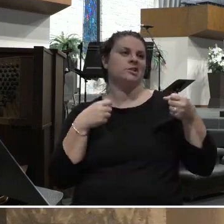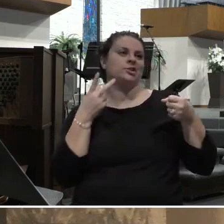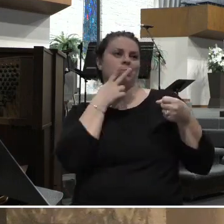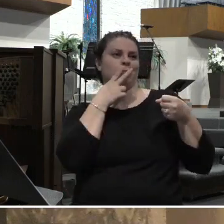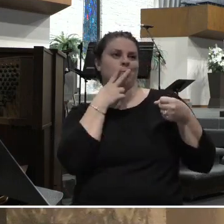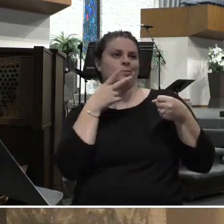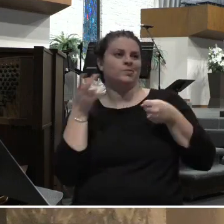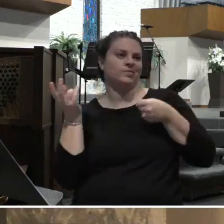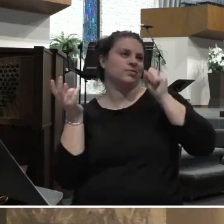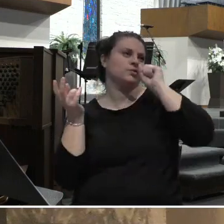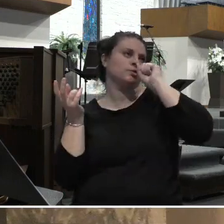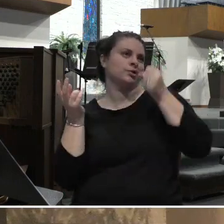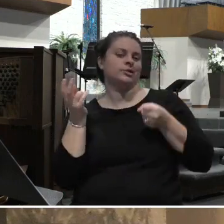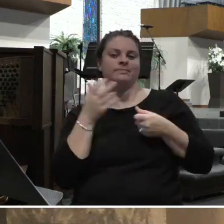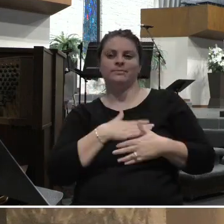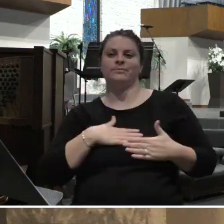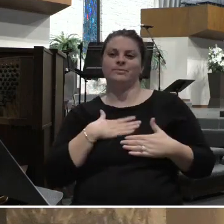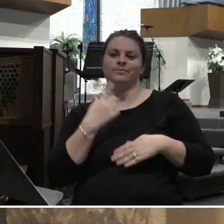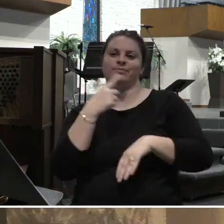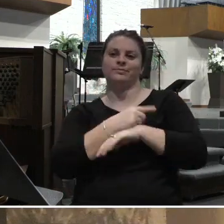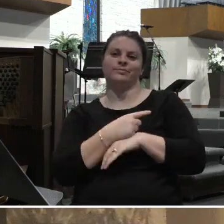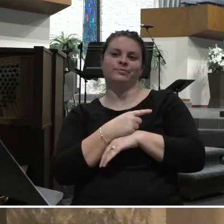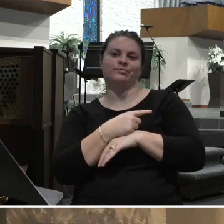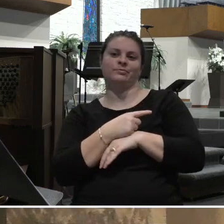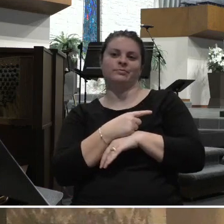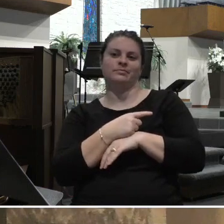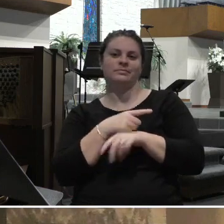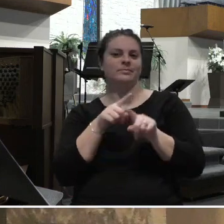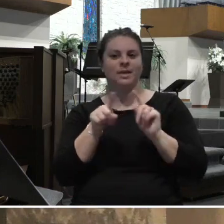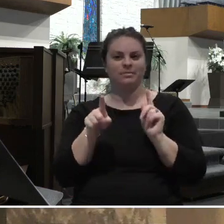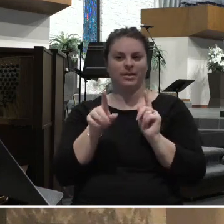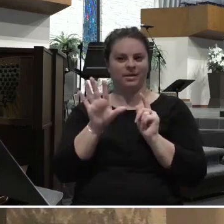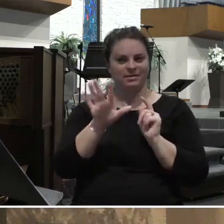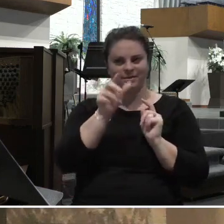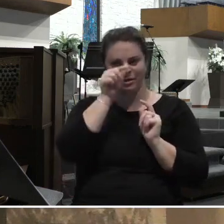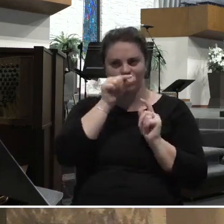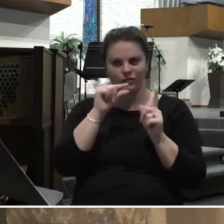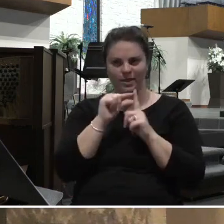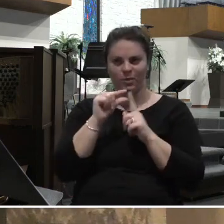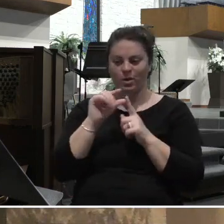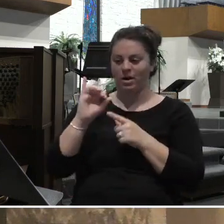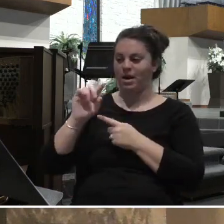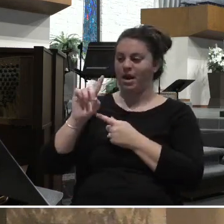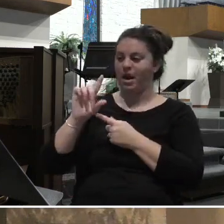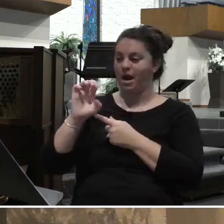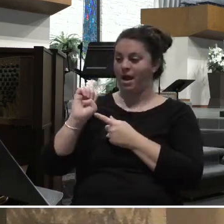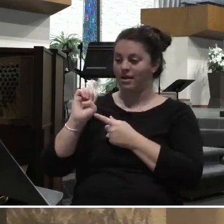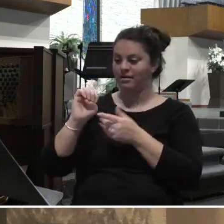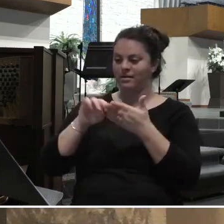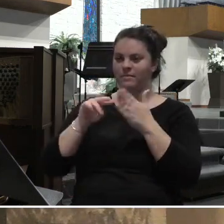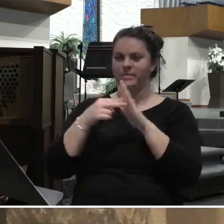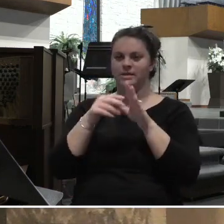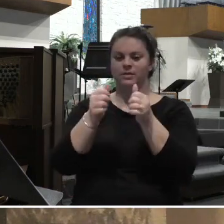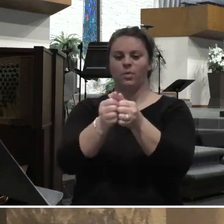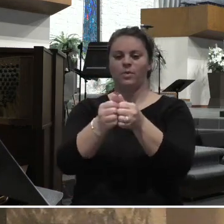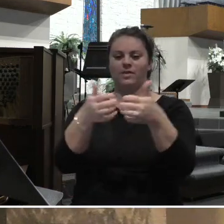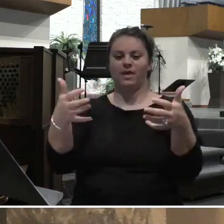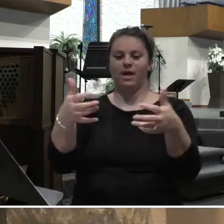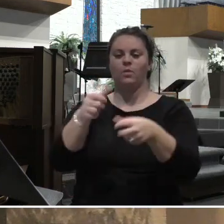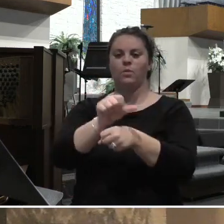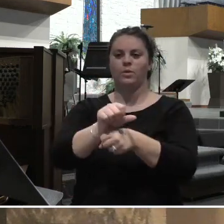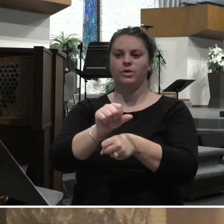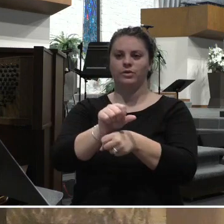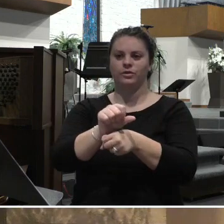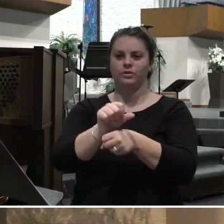enjoying the day. But that's not what the Greek word means. The Greek word for idle, it means they were without work.